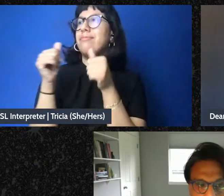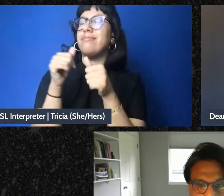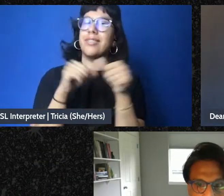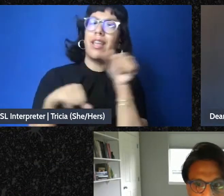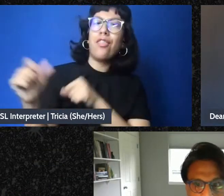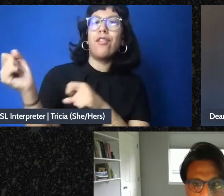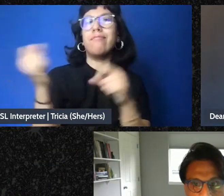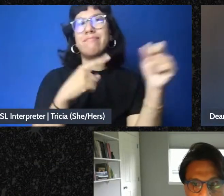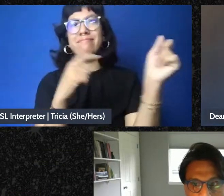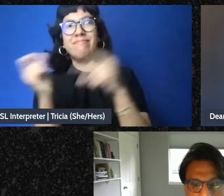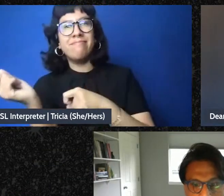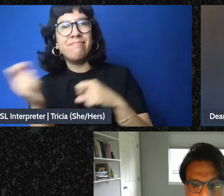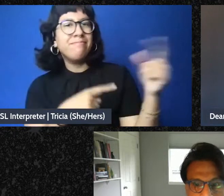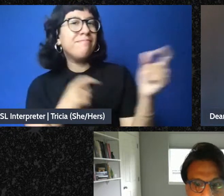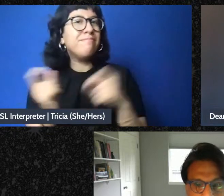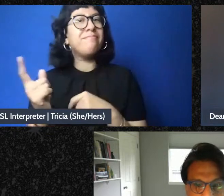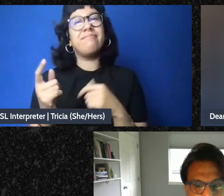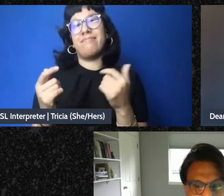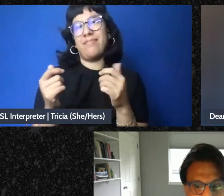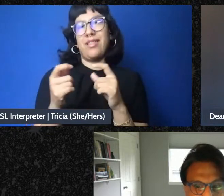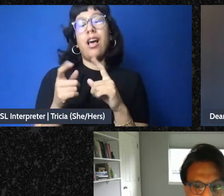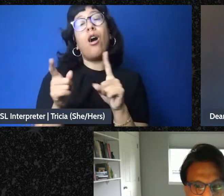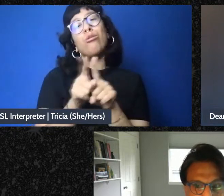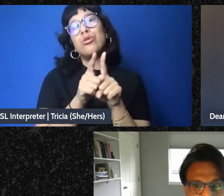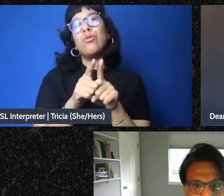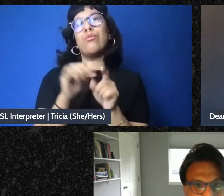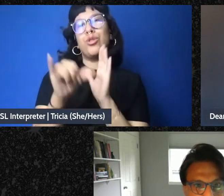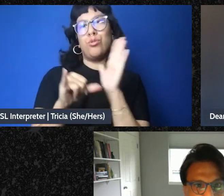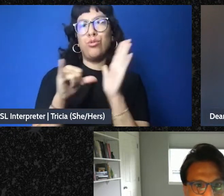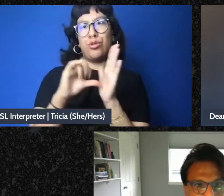take some questions from the YouTube chat.